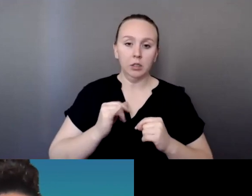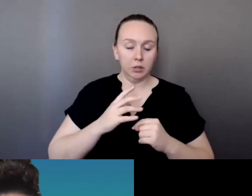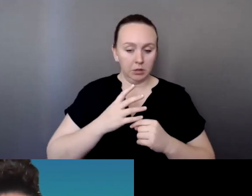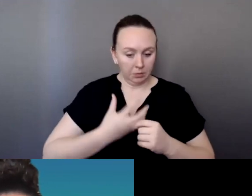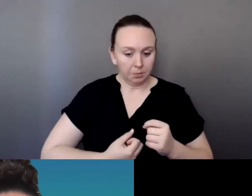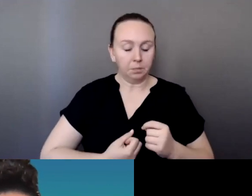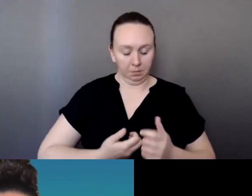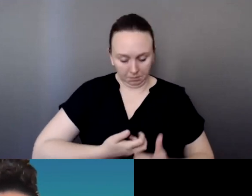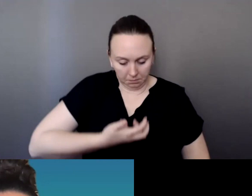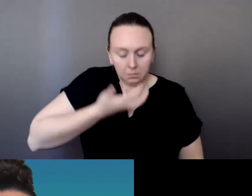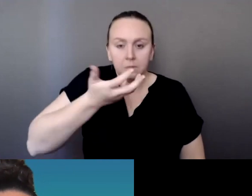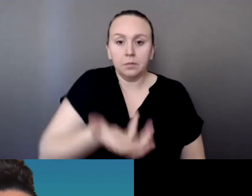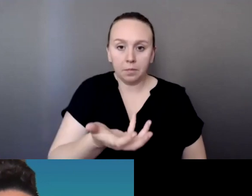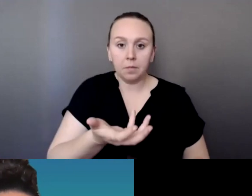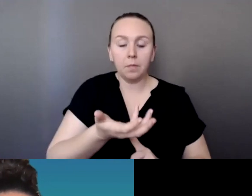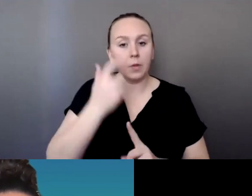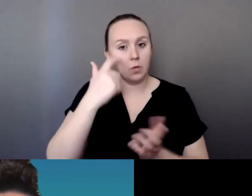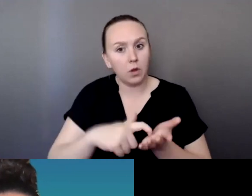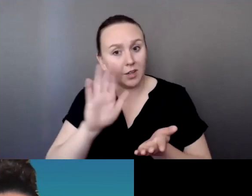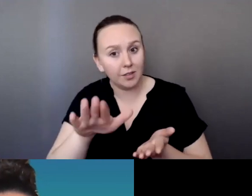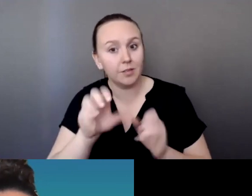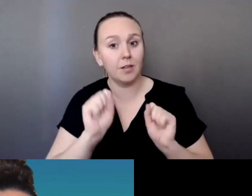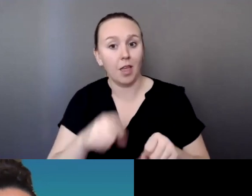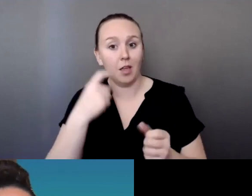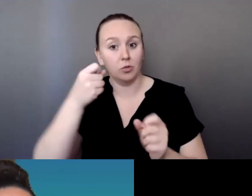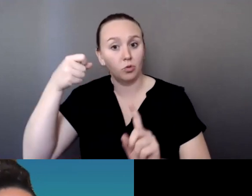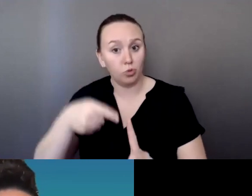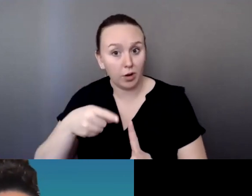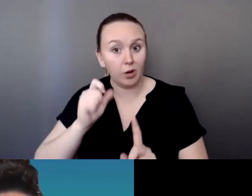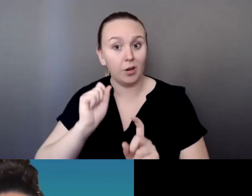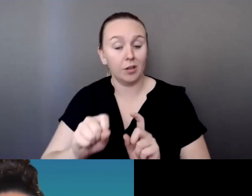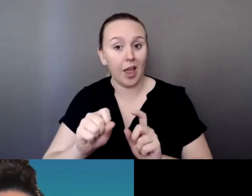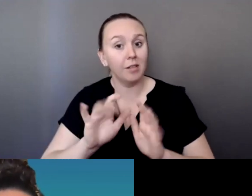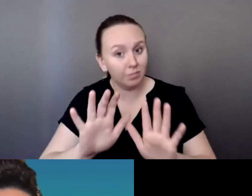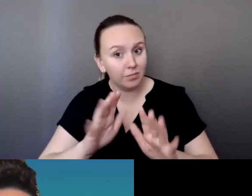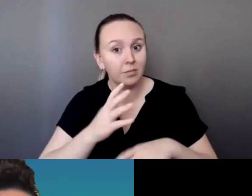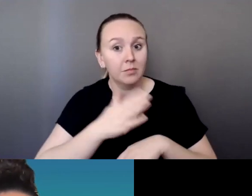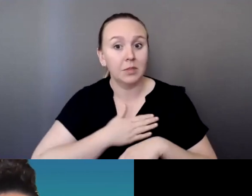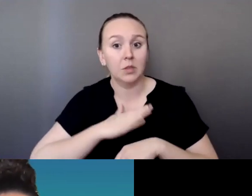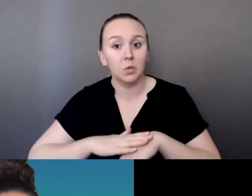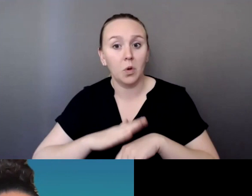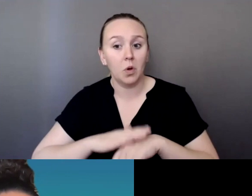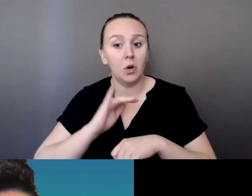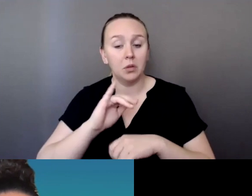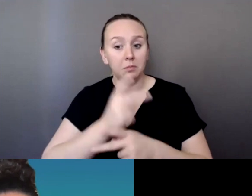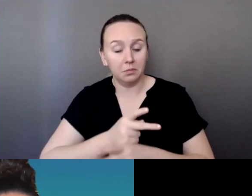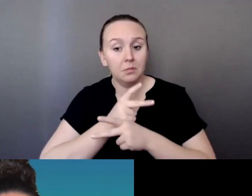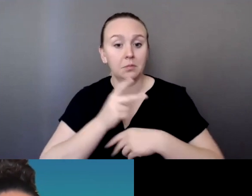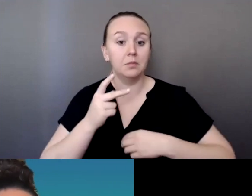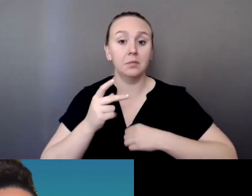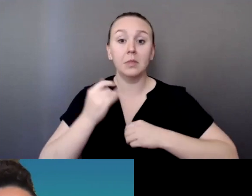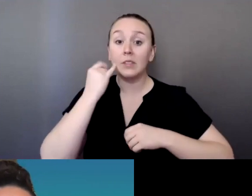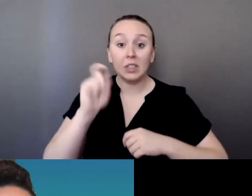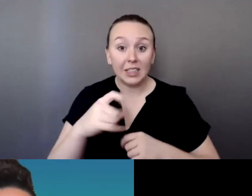triggering for some folks. So please honor your human needs. Please take space as you need it. Please drink water and keep yourself hydrated.